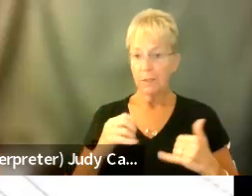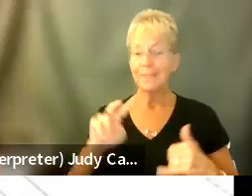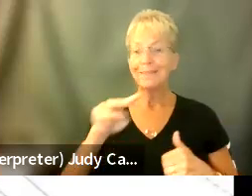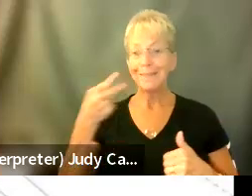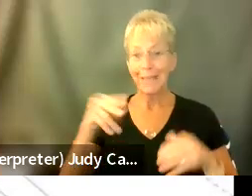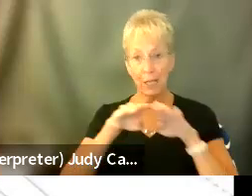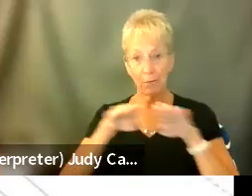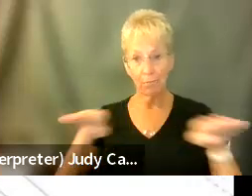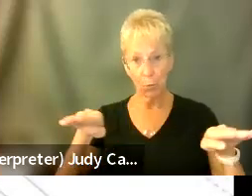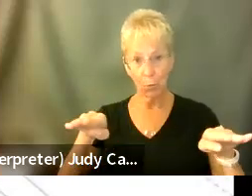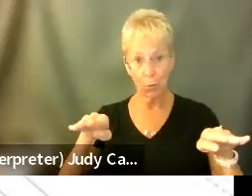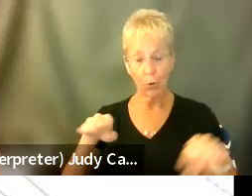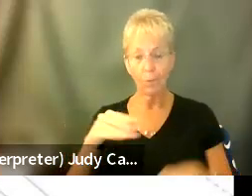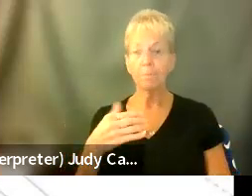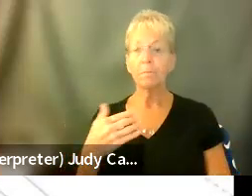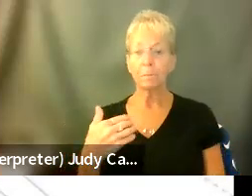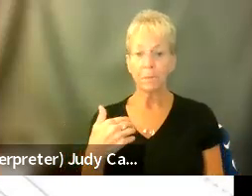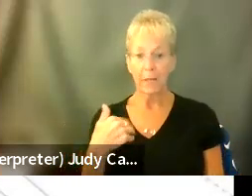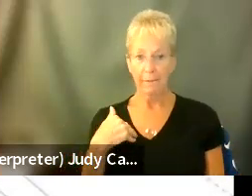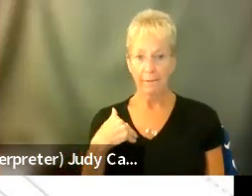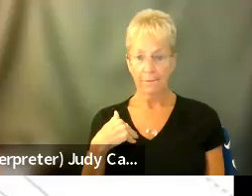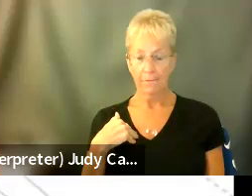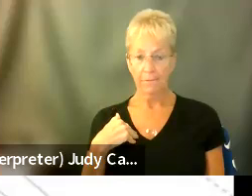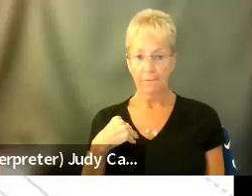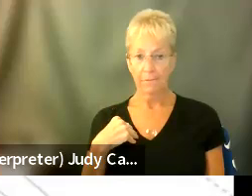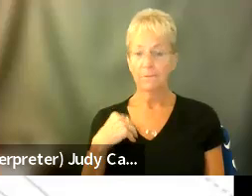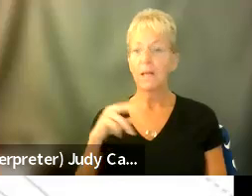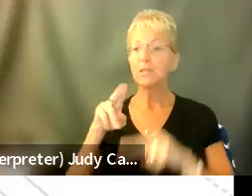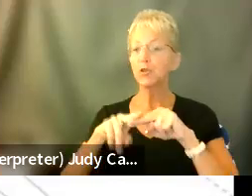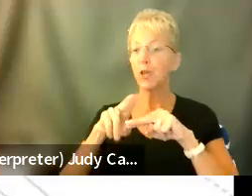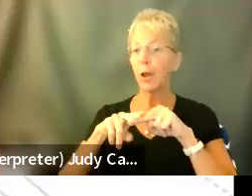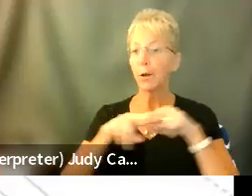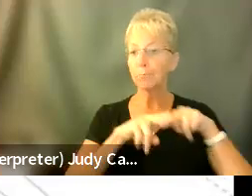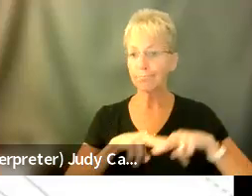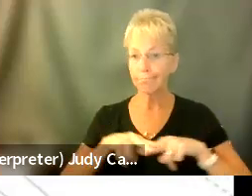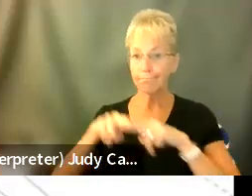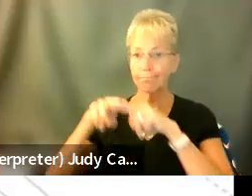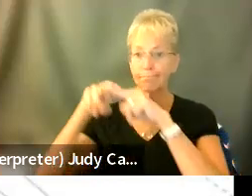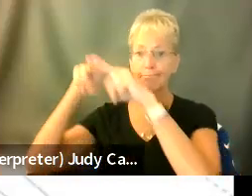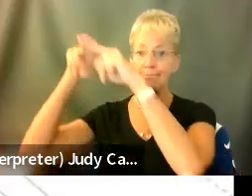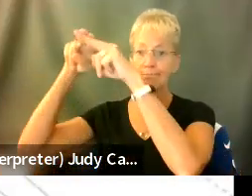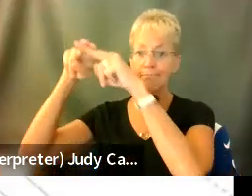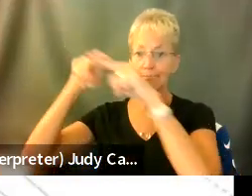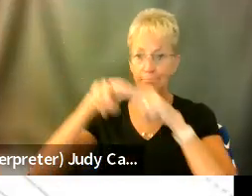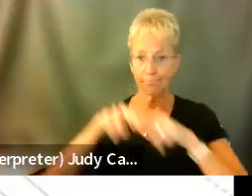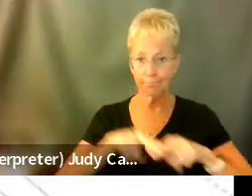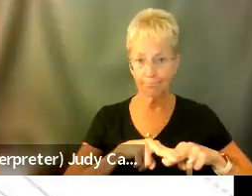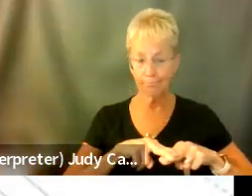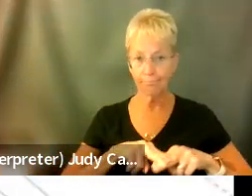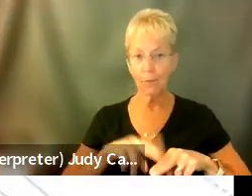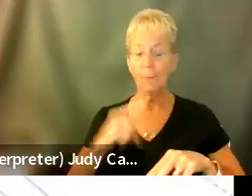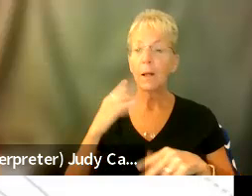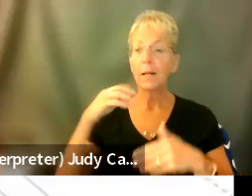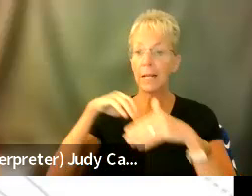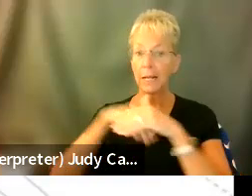floor and I have a, um, chair, um, that I ride up and down. But when I go into